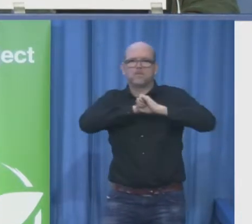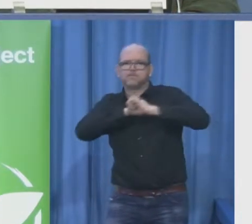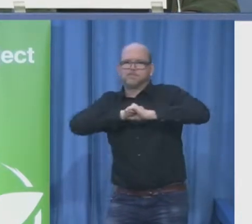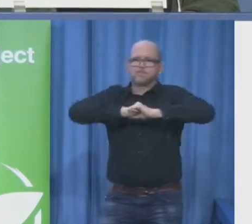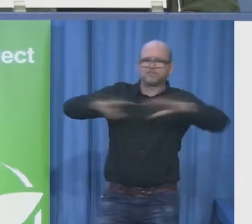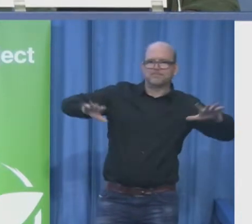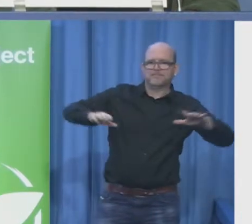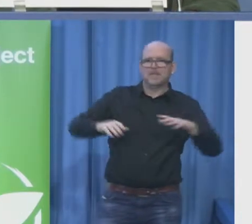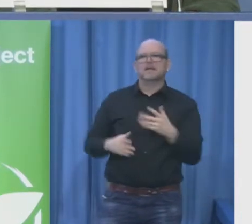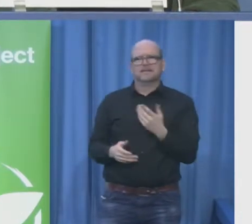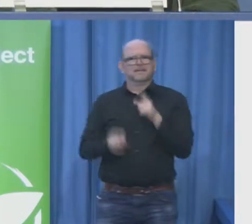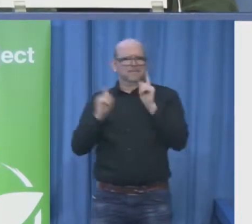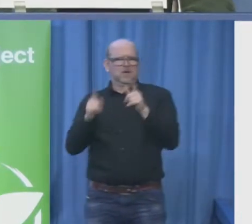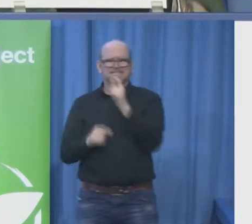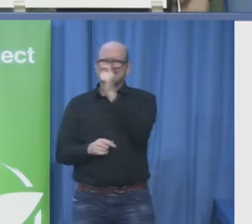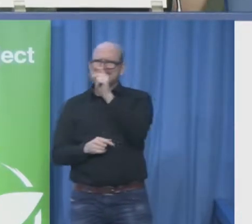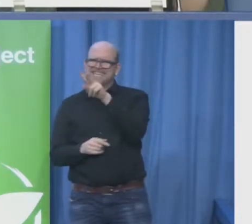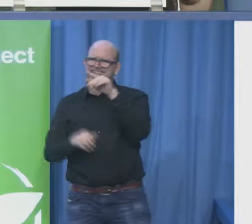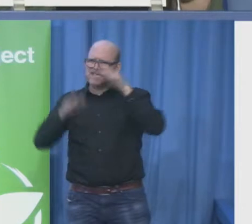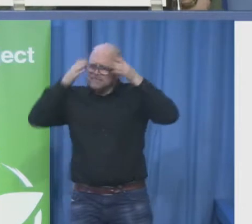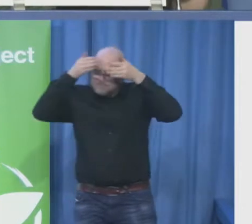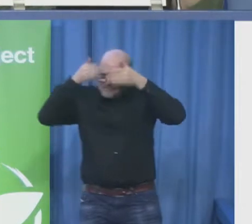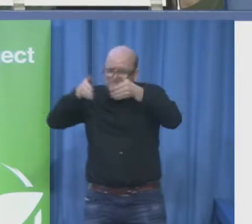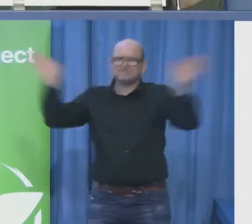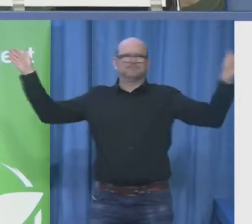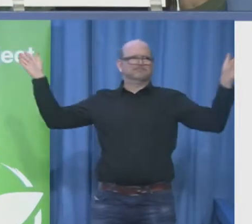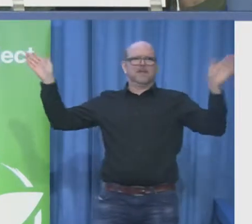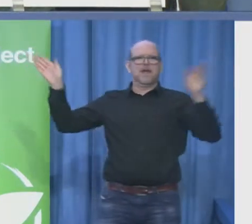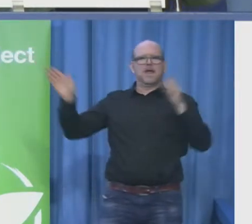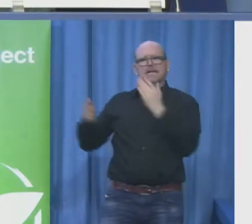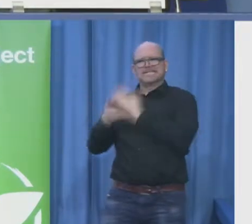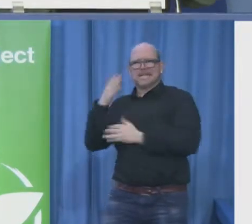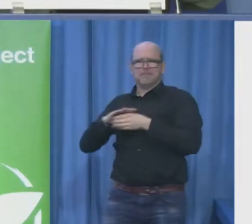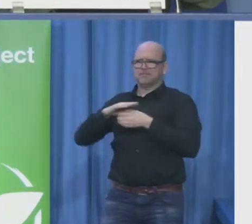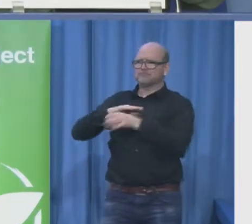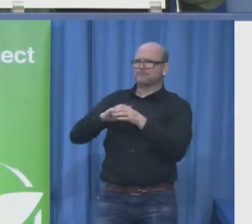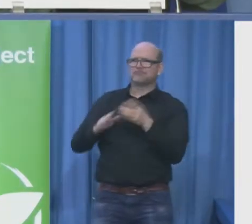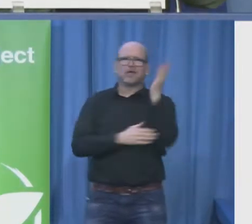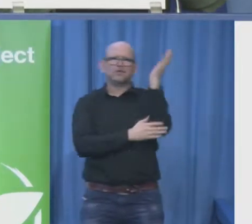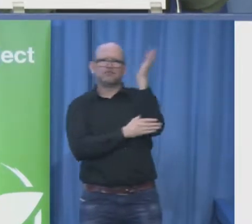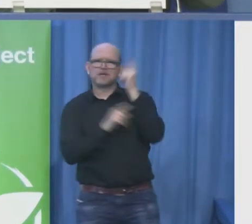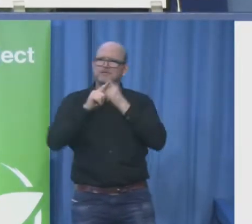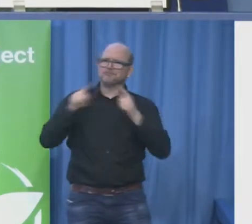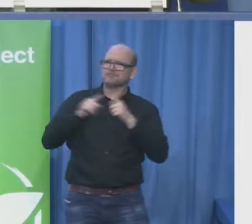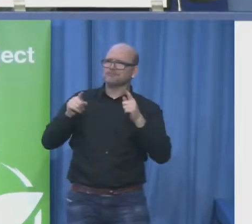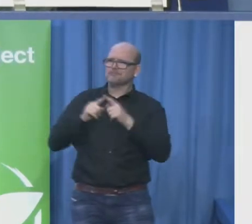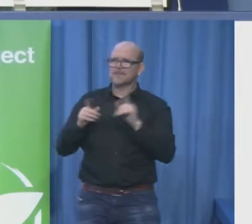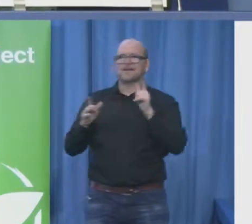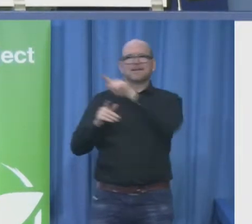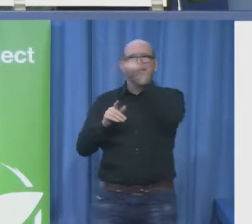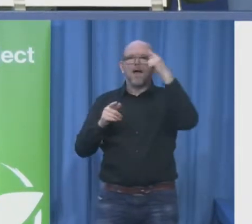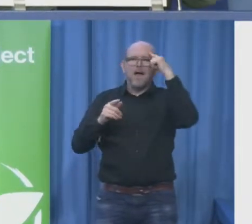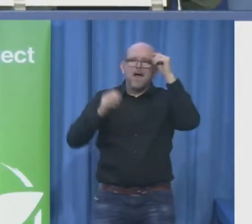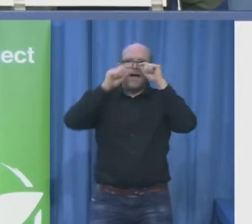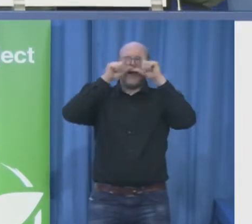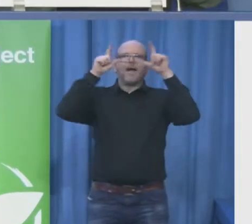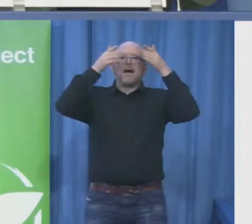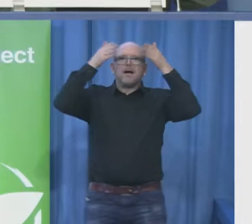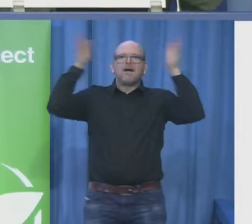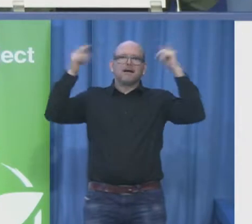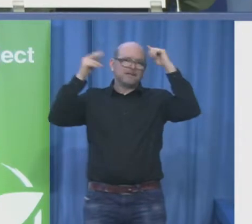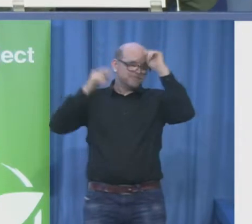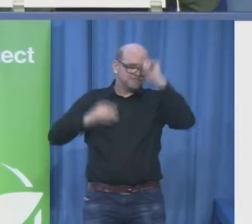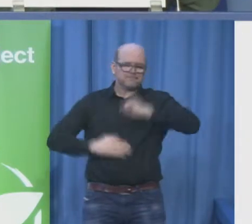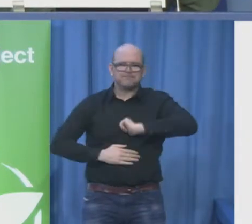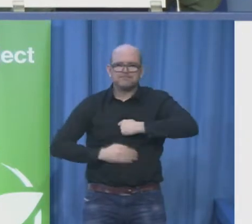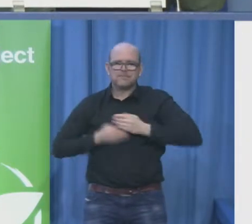than happy to have a discussion after this but for me in terms of the live program this is where i wanted us to finish this is what we we need